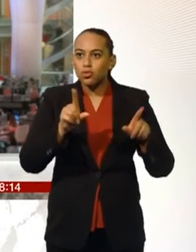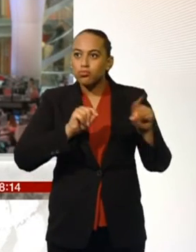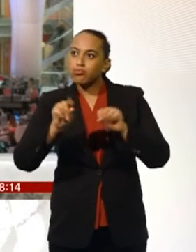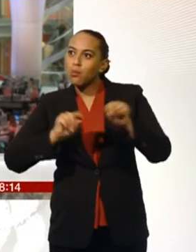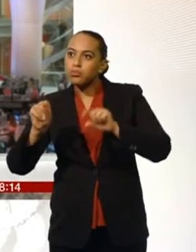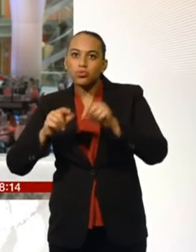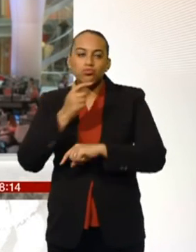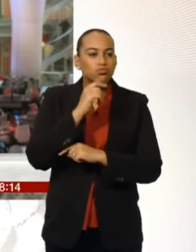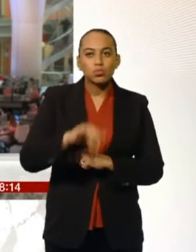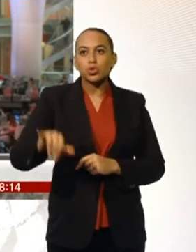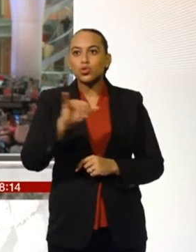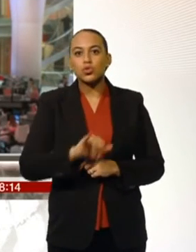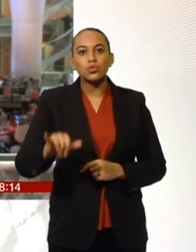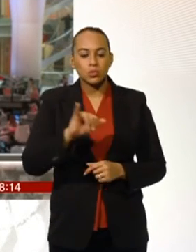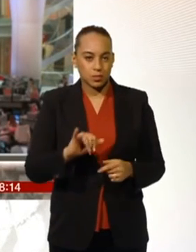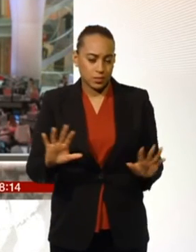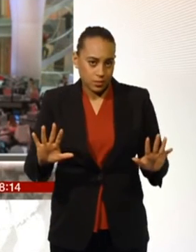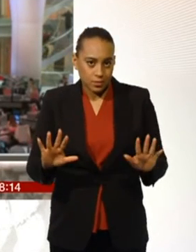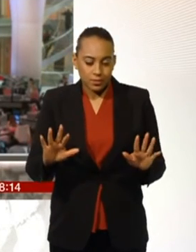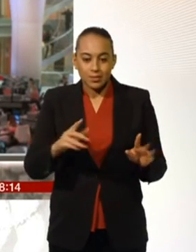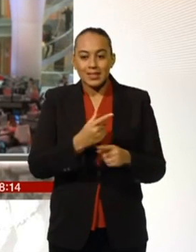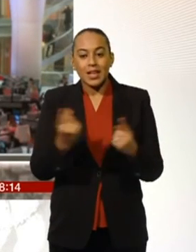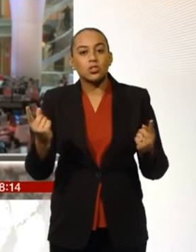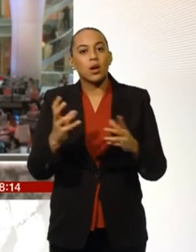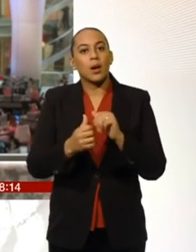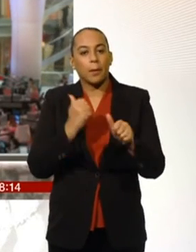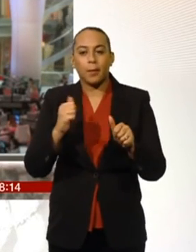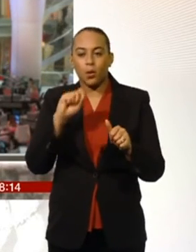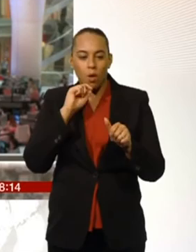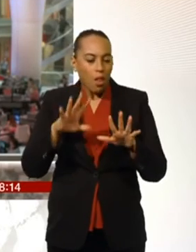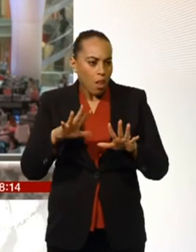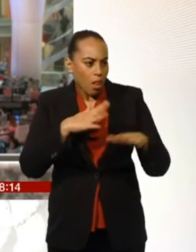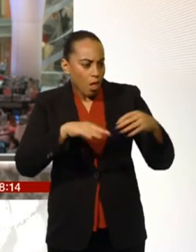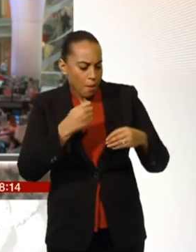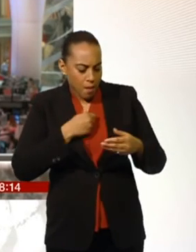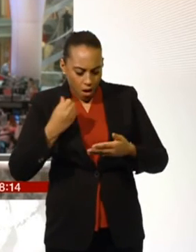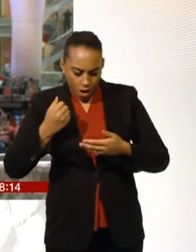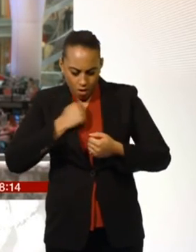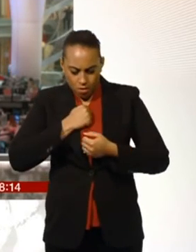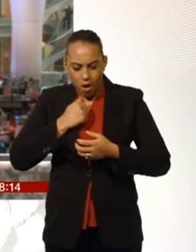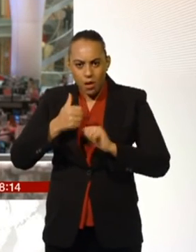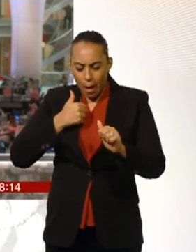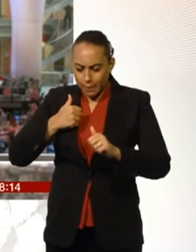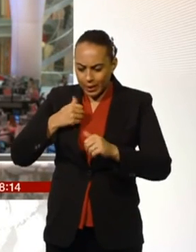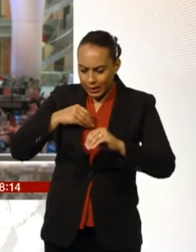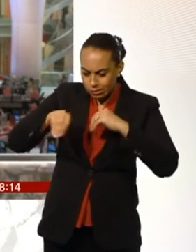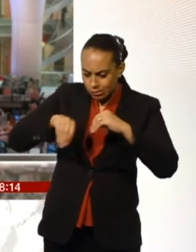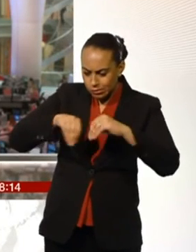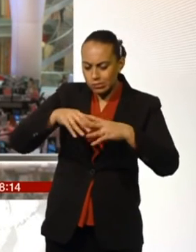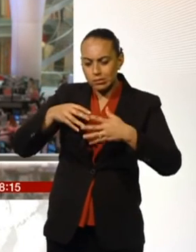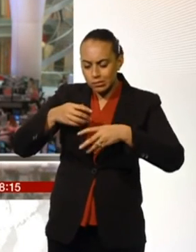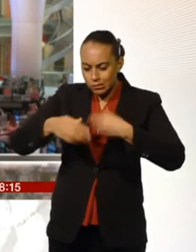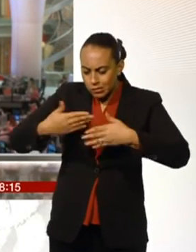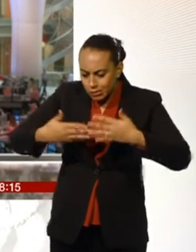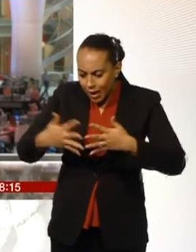I think the key point here is each company will be looking at the market, each company will be looking at their costs, their overheads, their costs that are